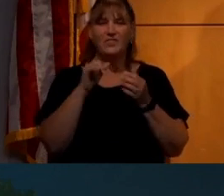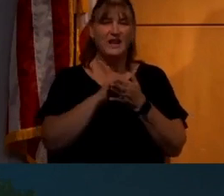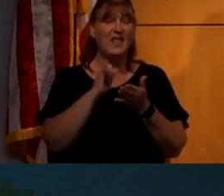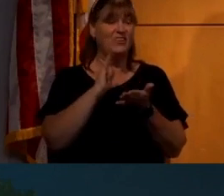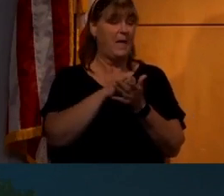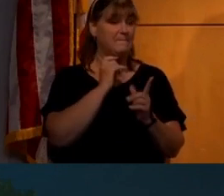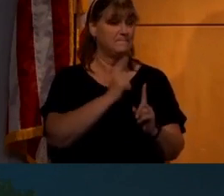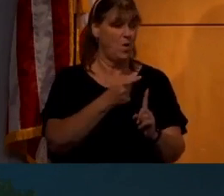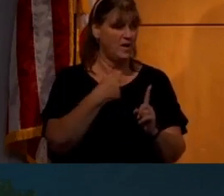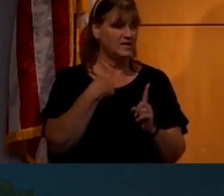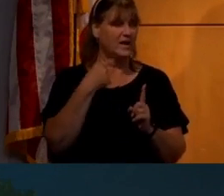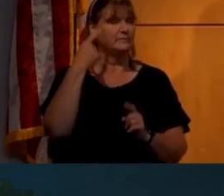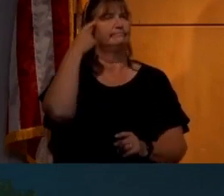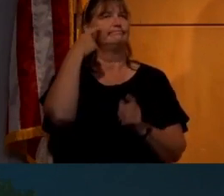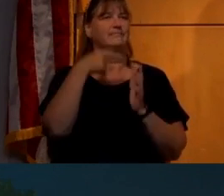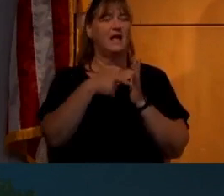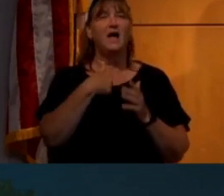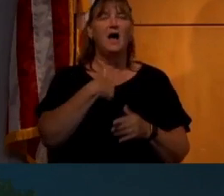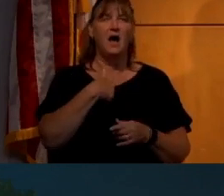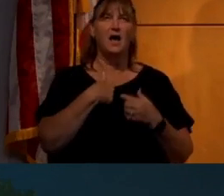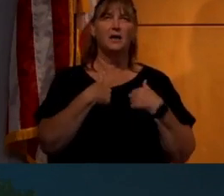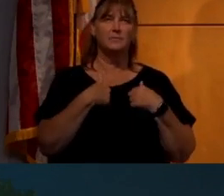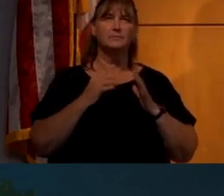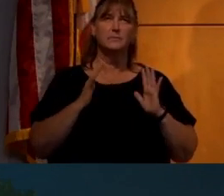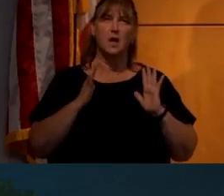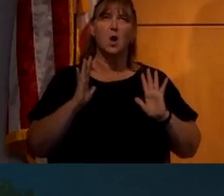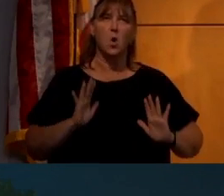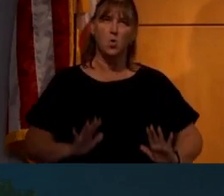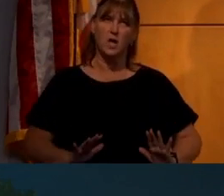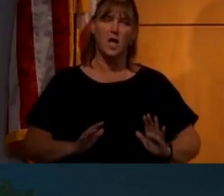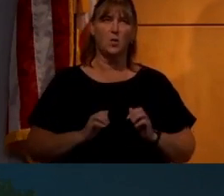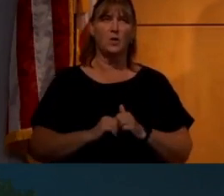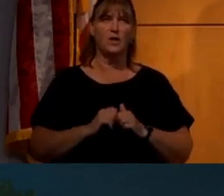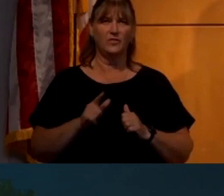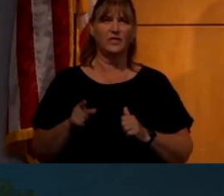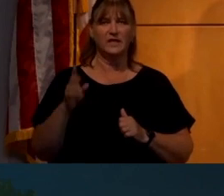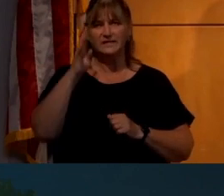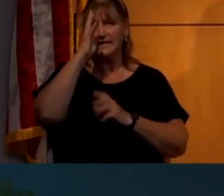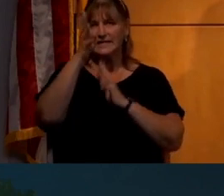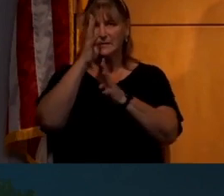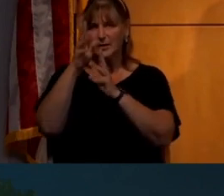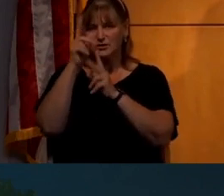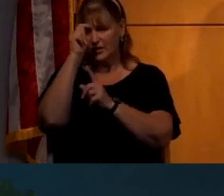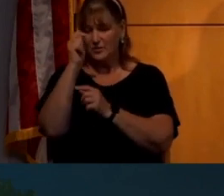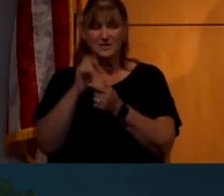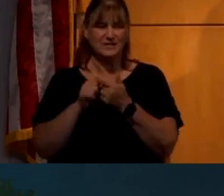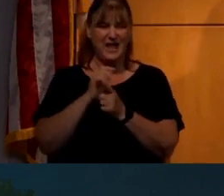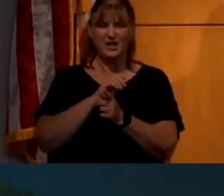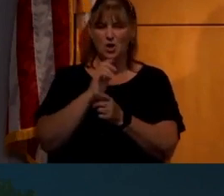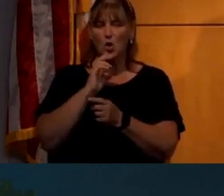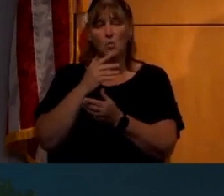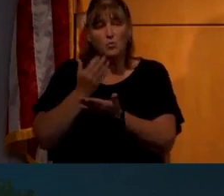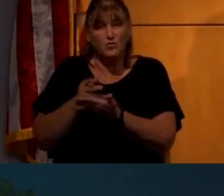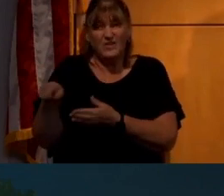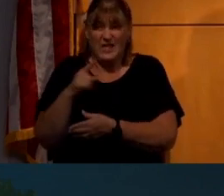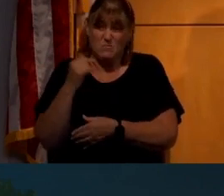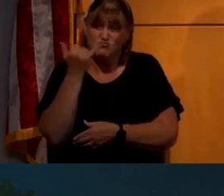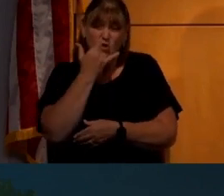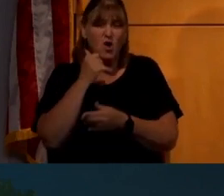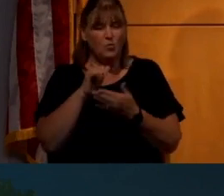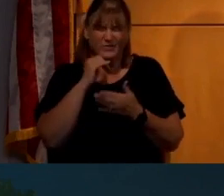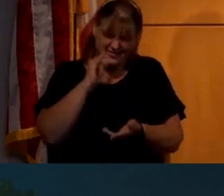point, I realized that I was okay with these conspiracy theories because I knew that debunking them was the right thing to do.